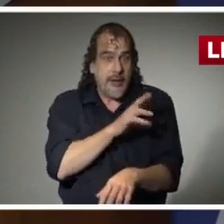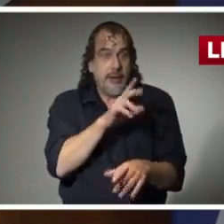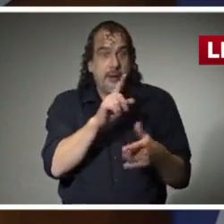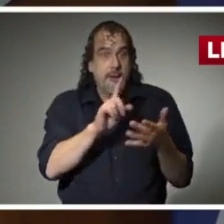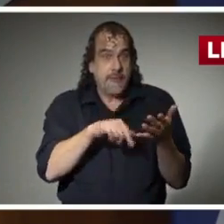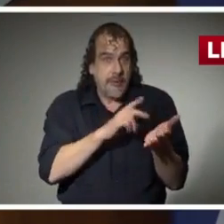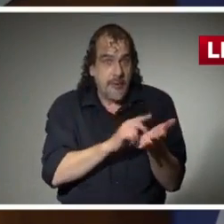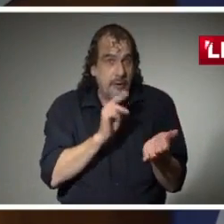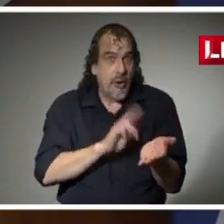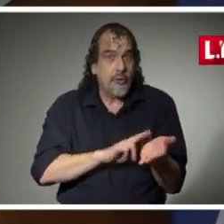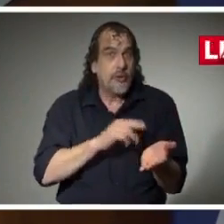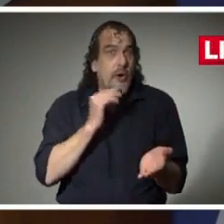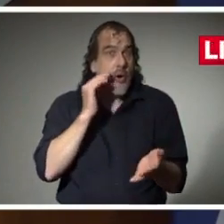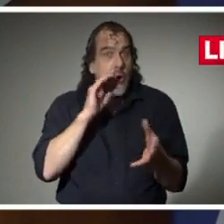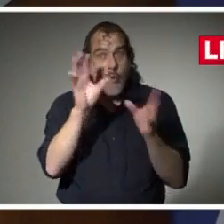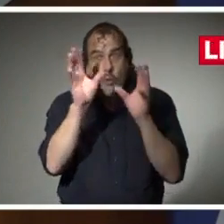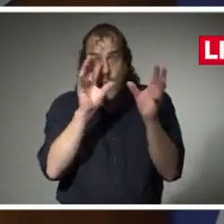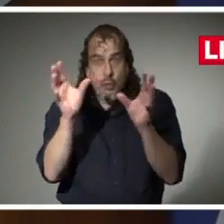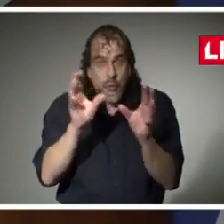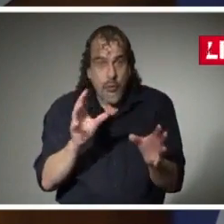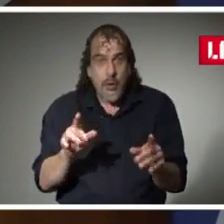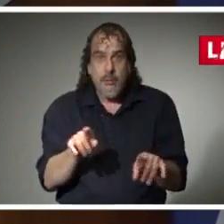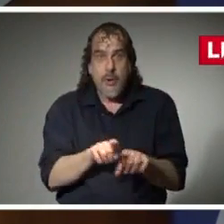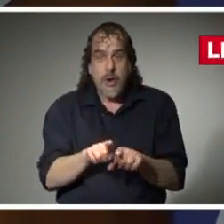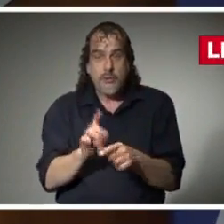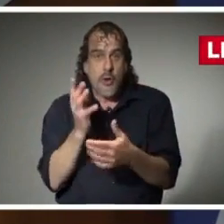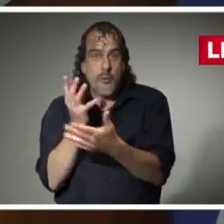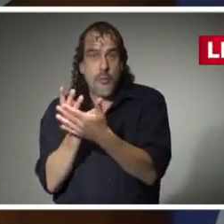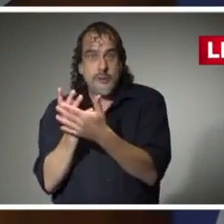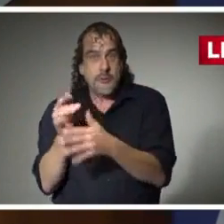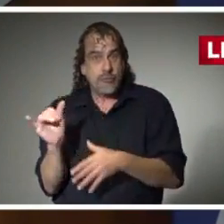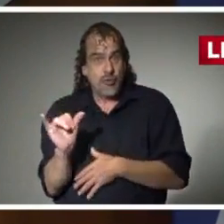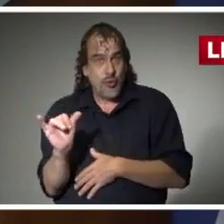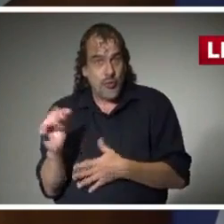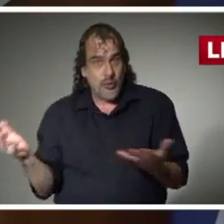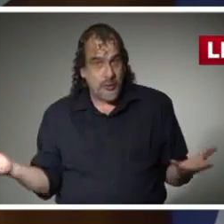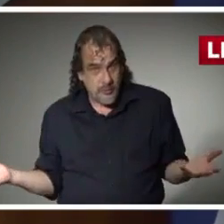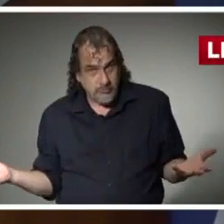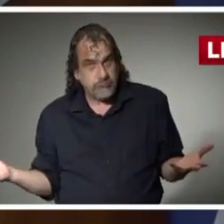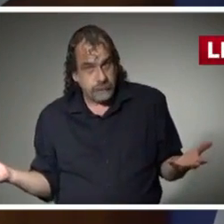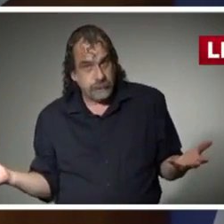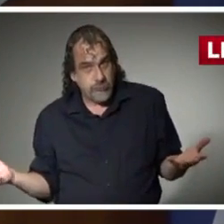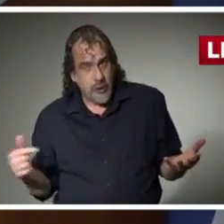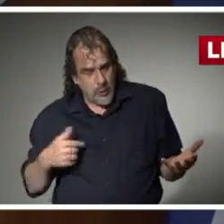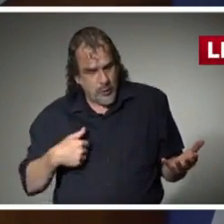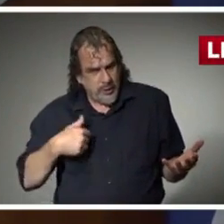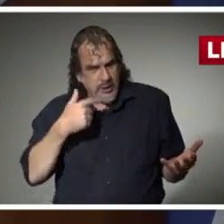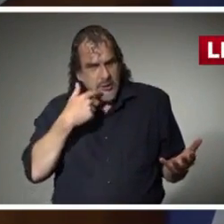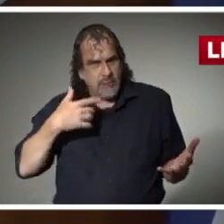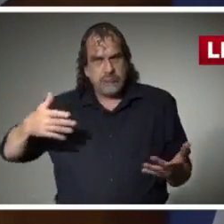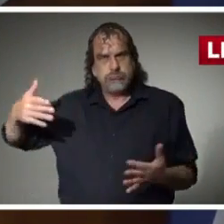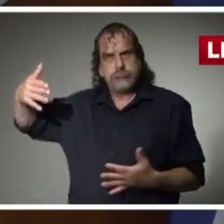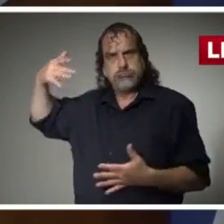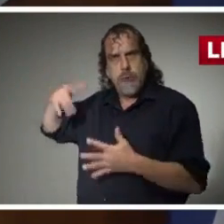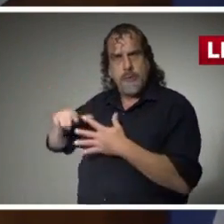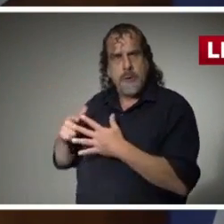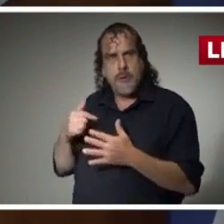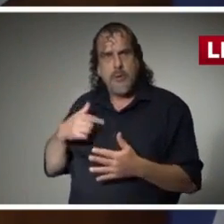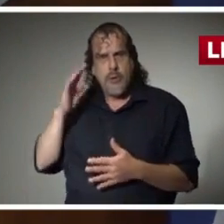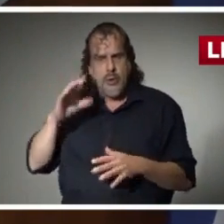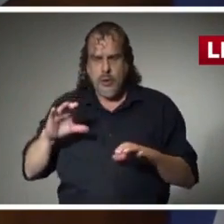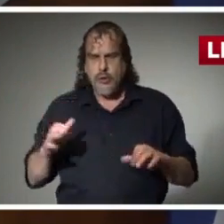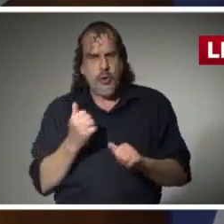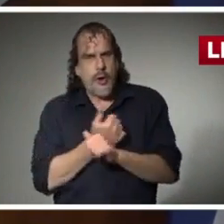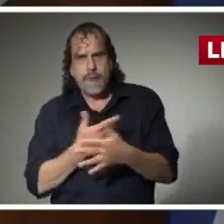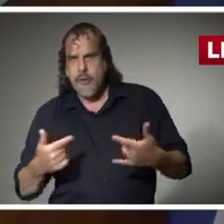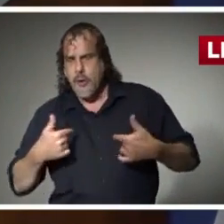not only to our nursing homes, but also to our prison system. We said from the beginning, we were going to do